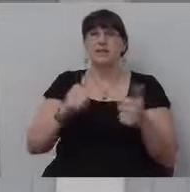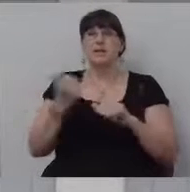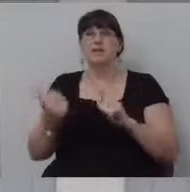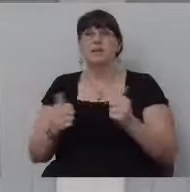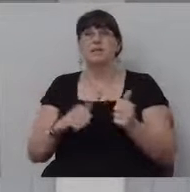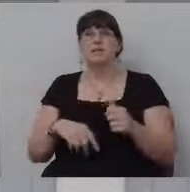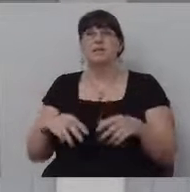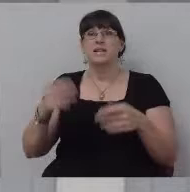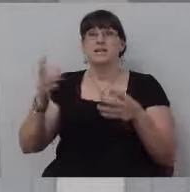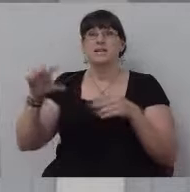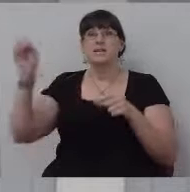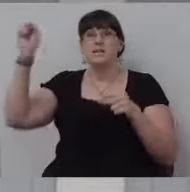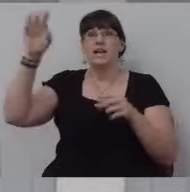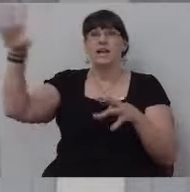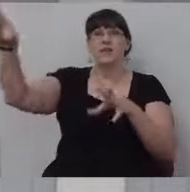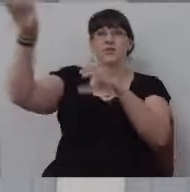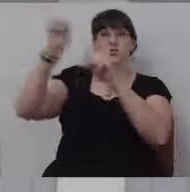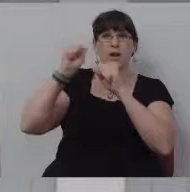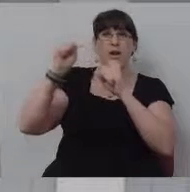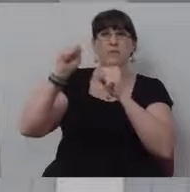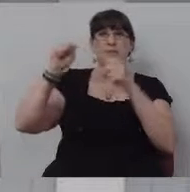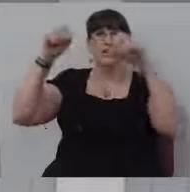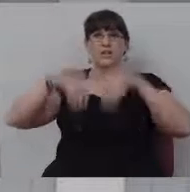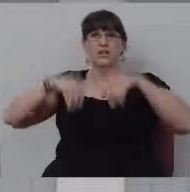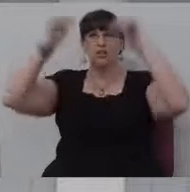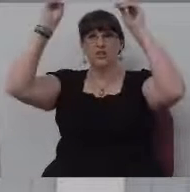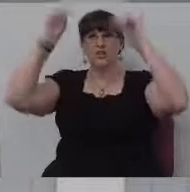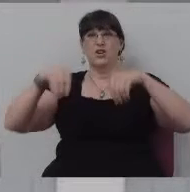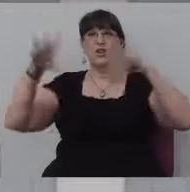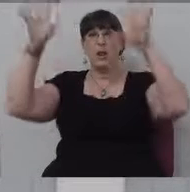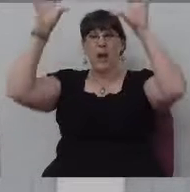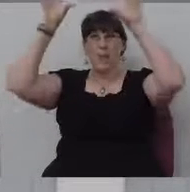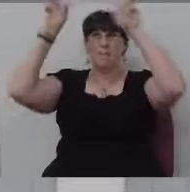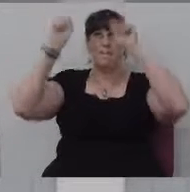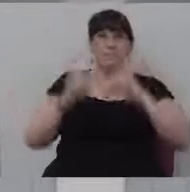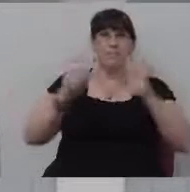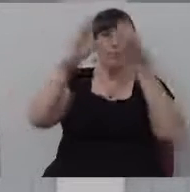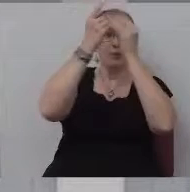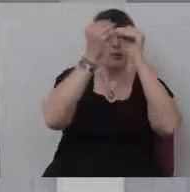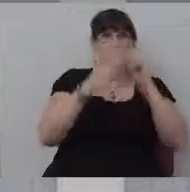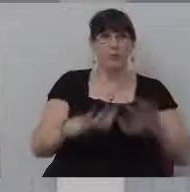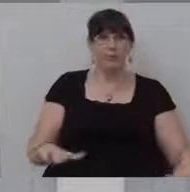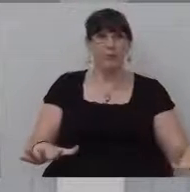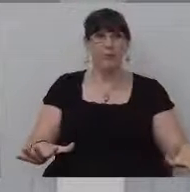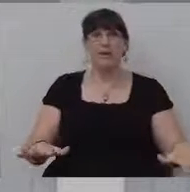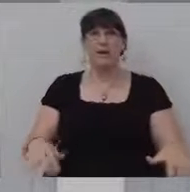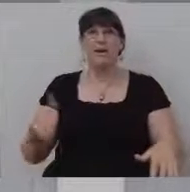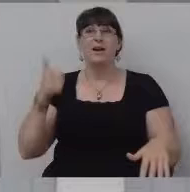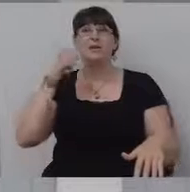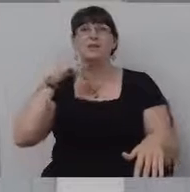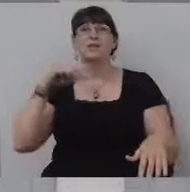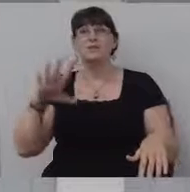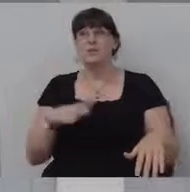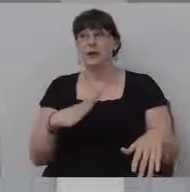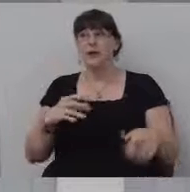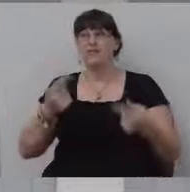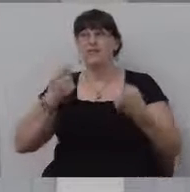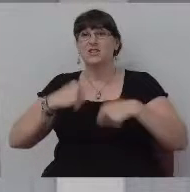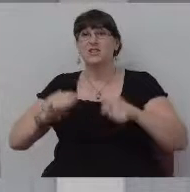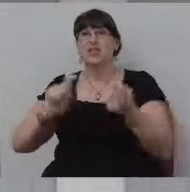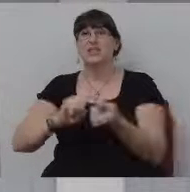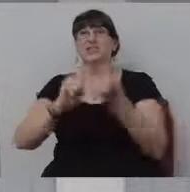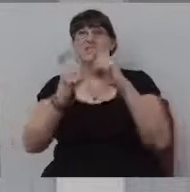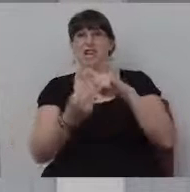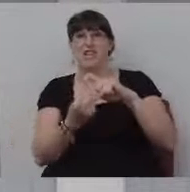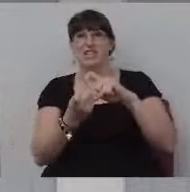he kind of slips and he grabs ahold of, uh, of the curtain and he pulled the whole thing down. His wife trying to change into the road.